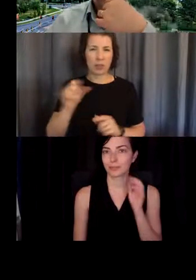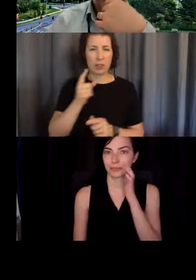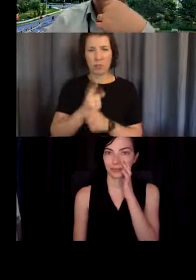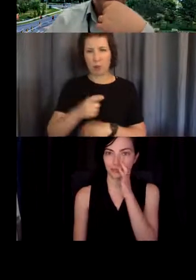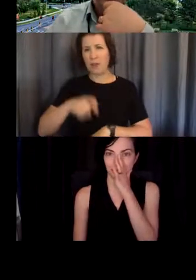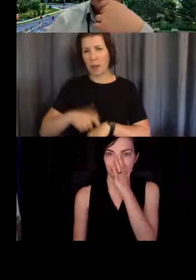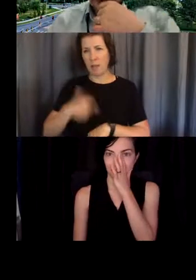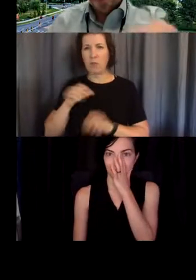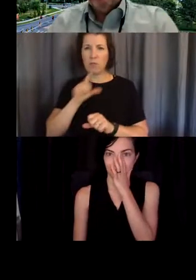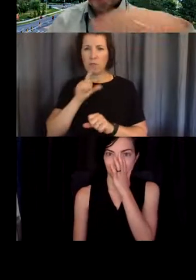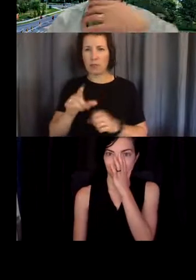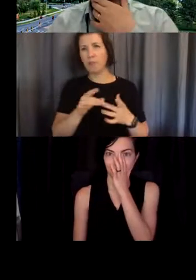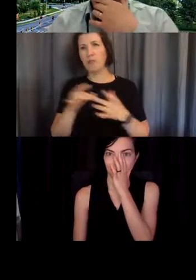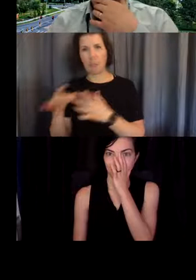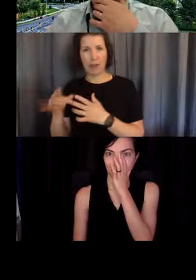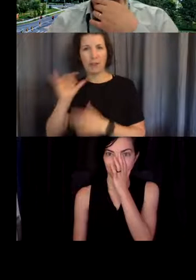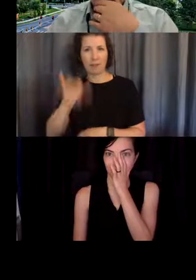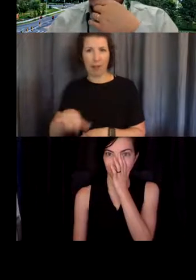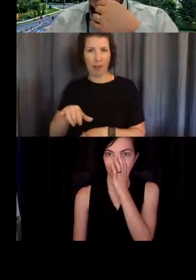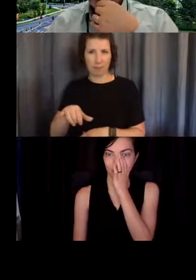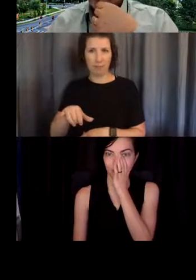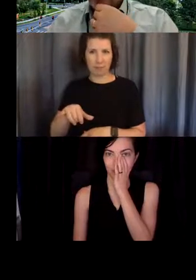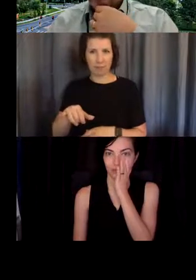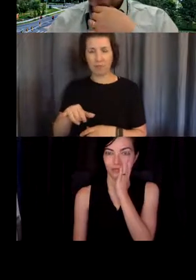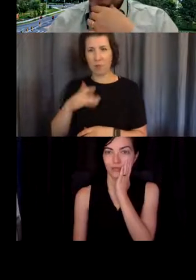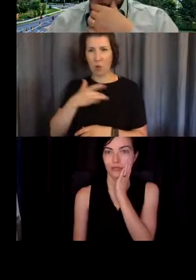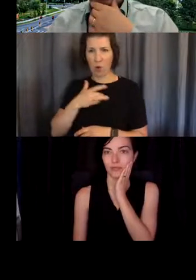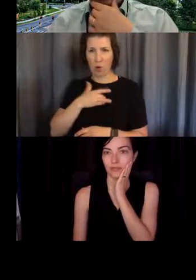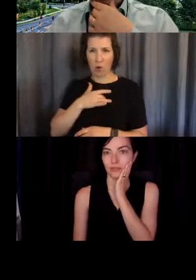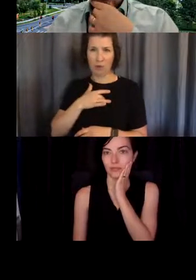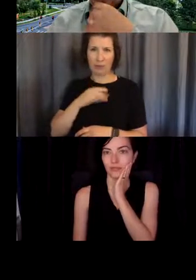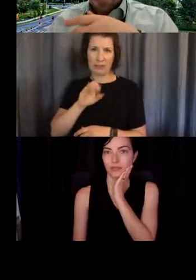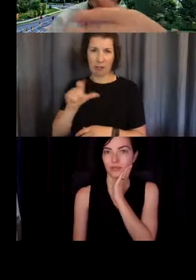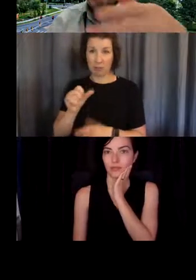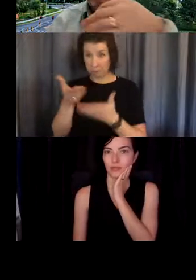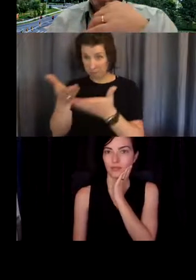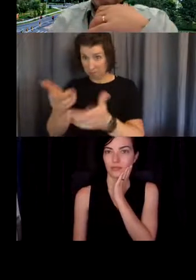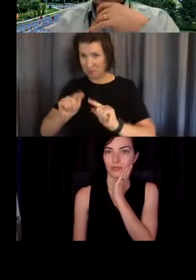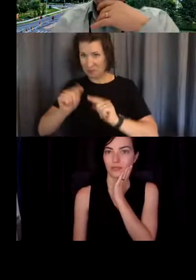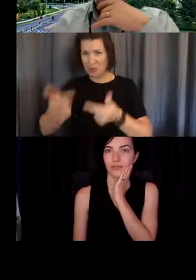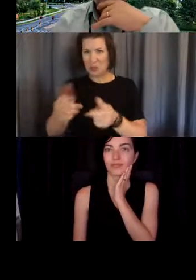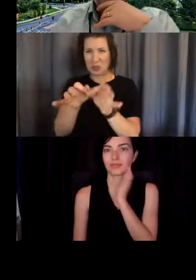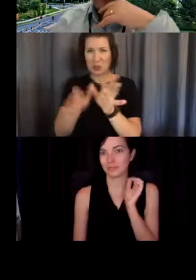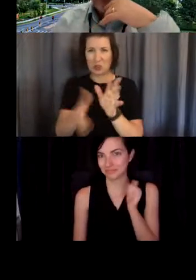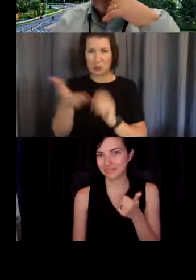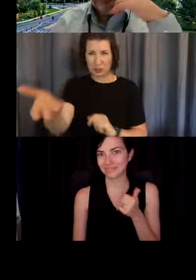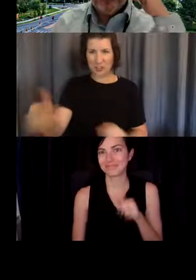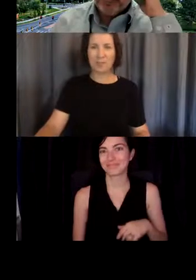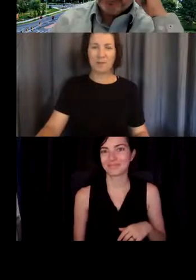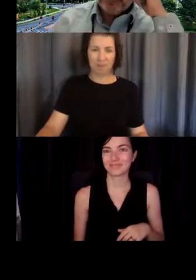lineage towards heart muscle here, but towards a lot of the other cells found in the heart.